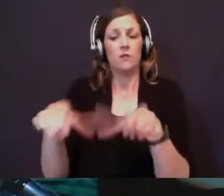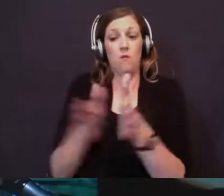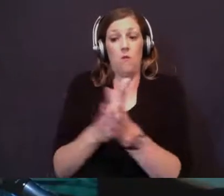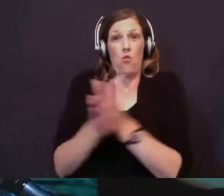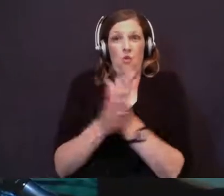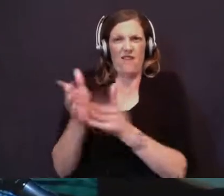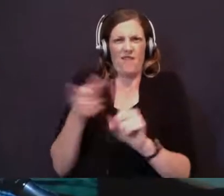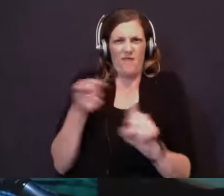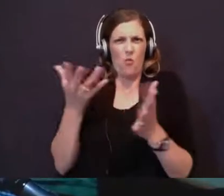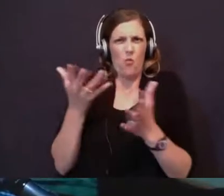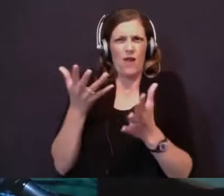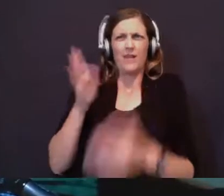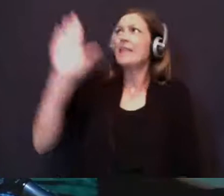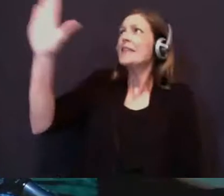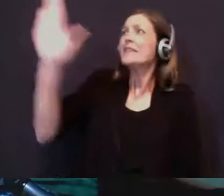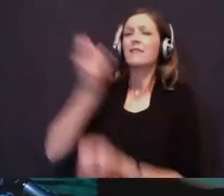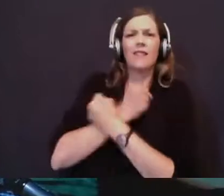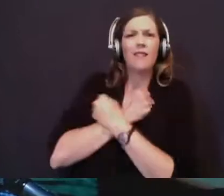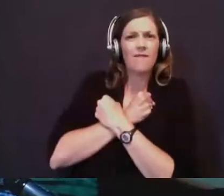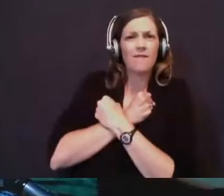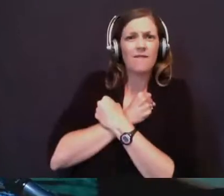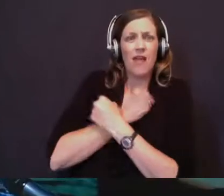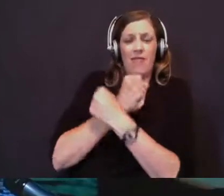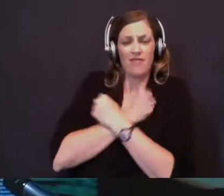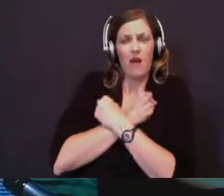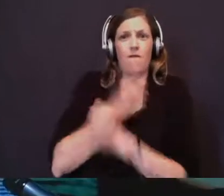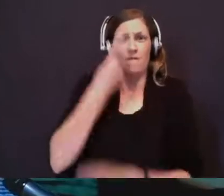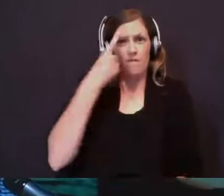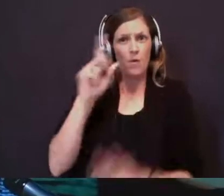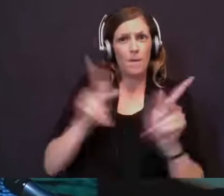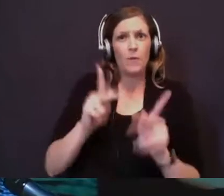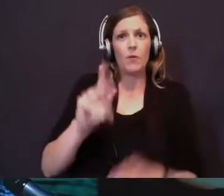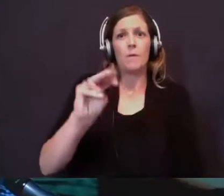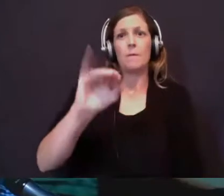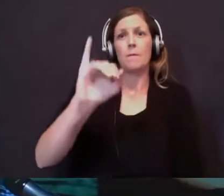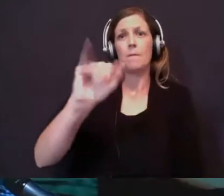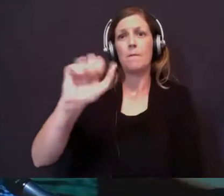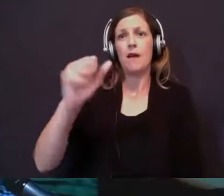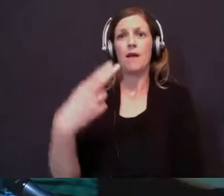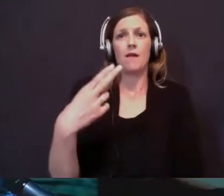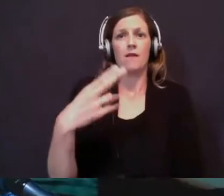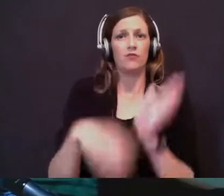by the love of God and the love of people. Micah chapter six, verse eight says this.